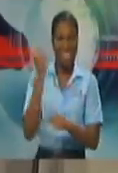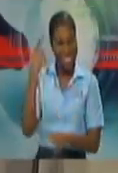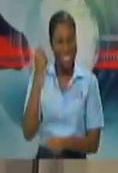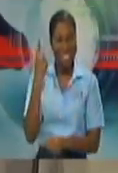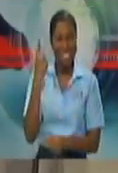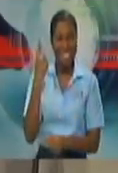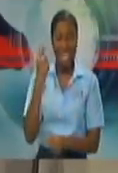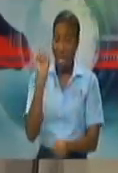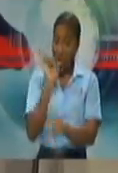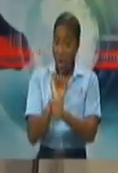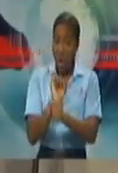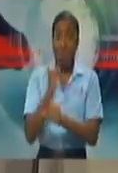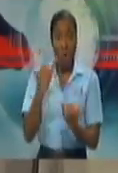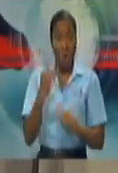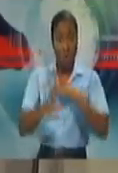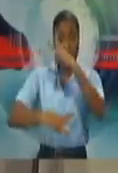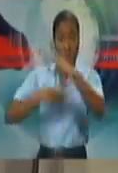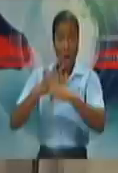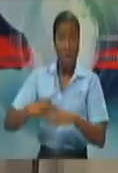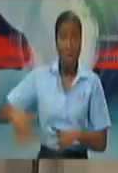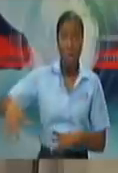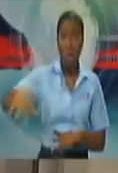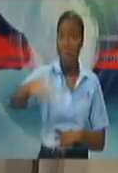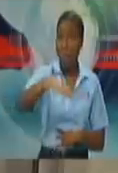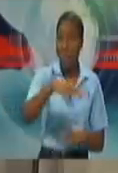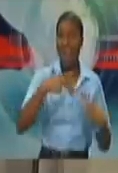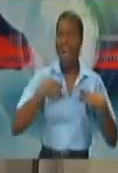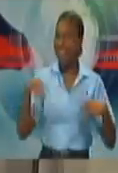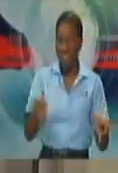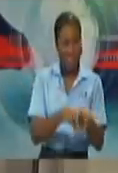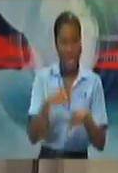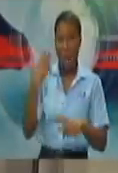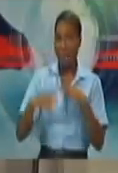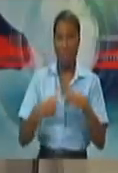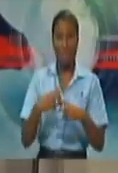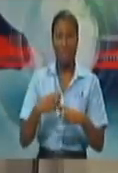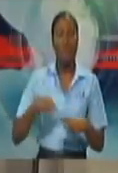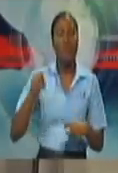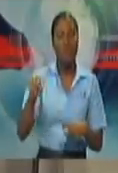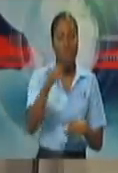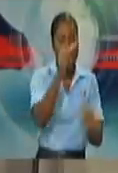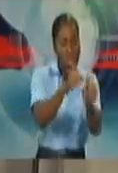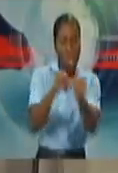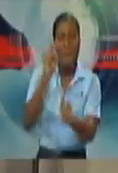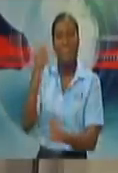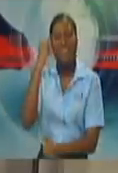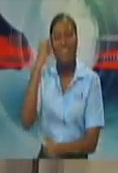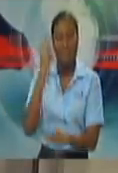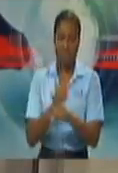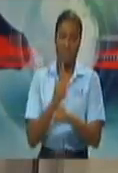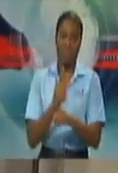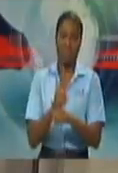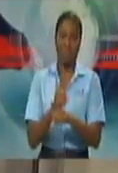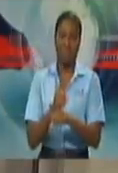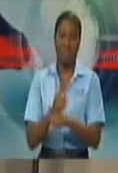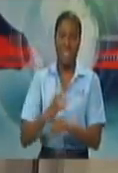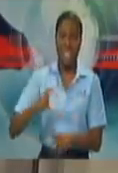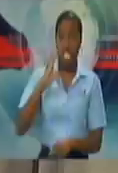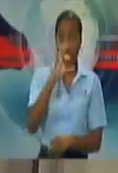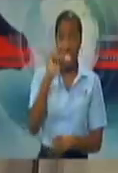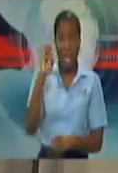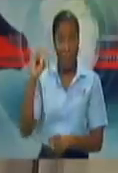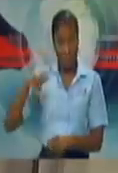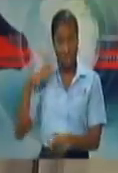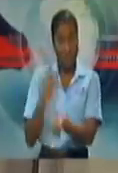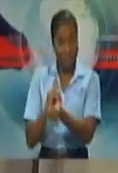with. And we just have to use some common sense when it comes to these things and I think the CMO just gave some excellent